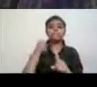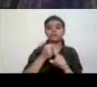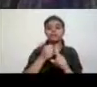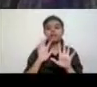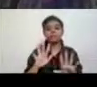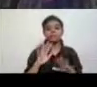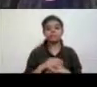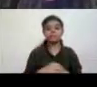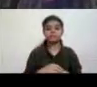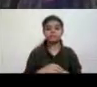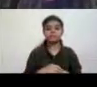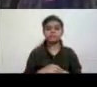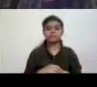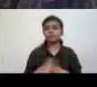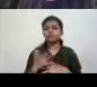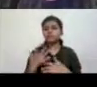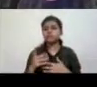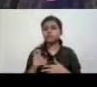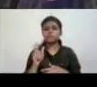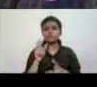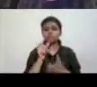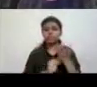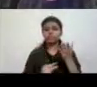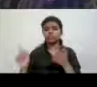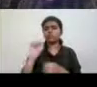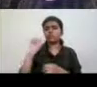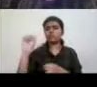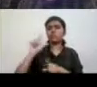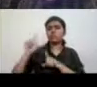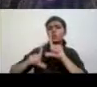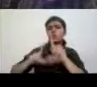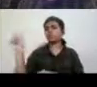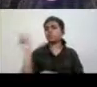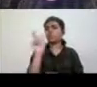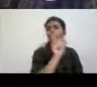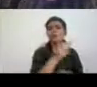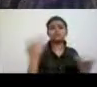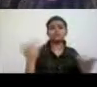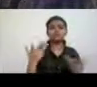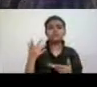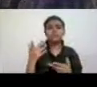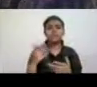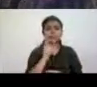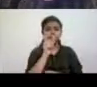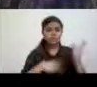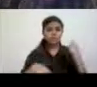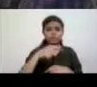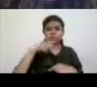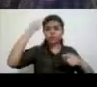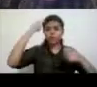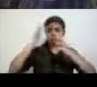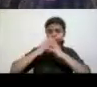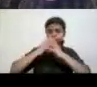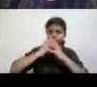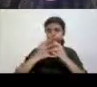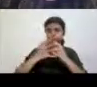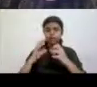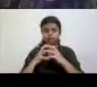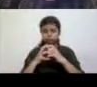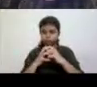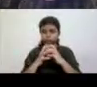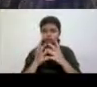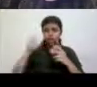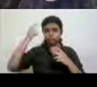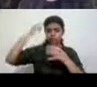uses the language of diversity to talk about the way that people's, uh, brains are organized or their brains and